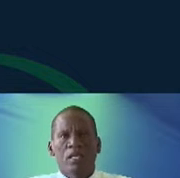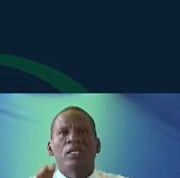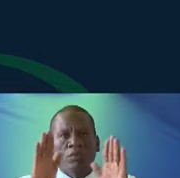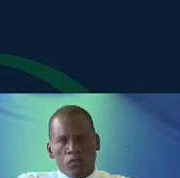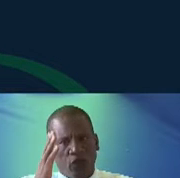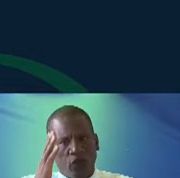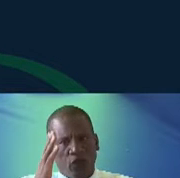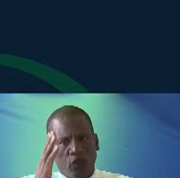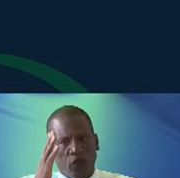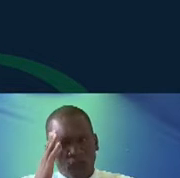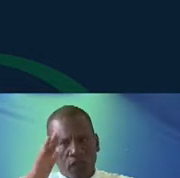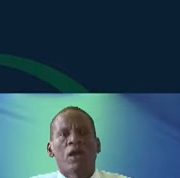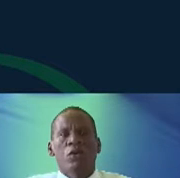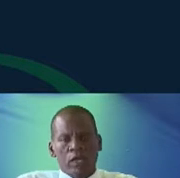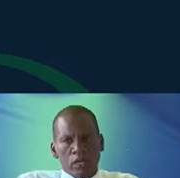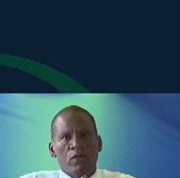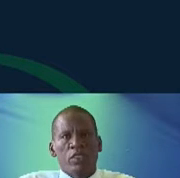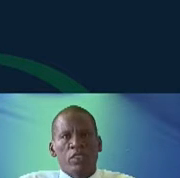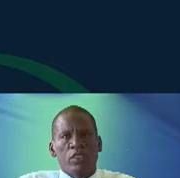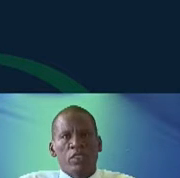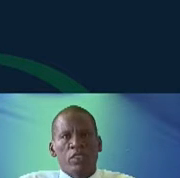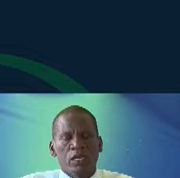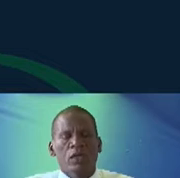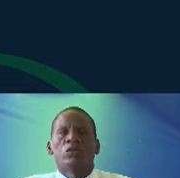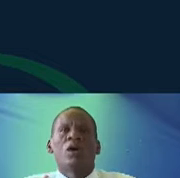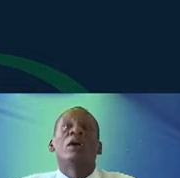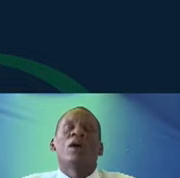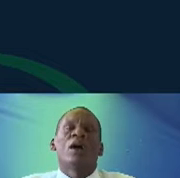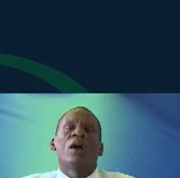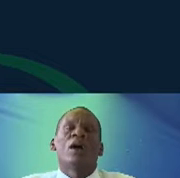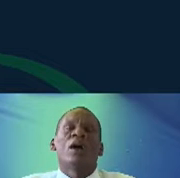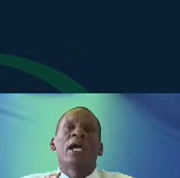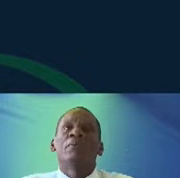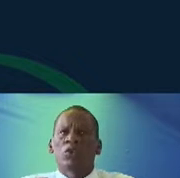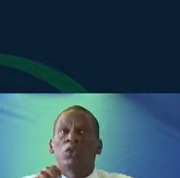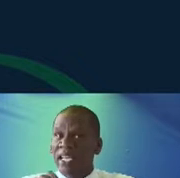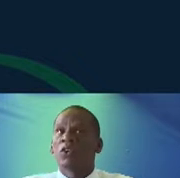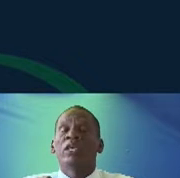it's important for us to think about how we can interact with it now. So how are we able to